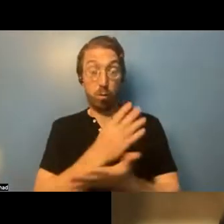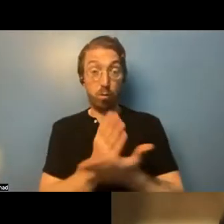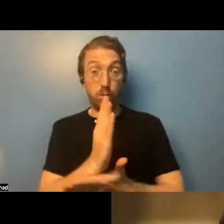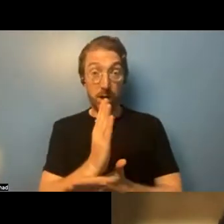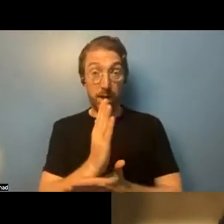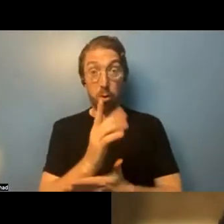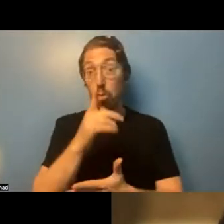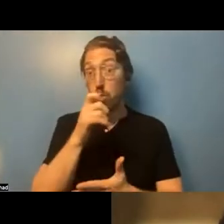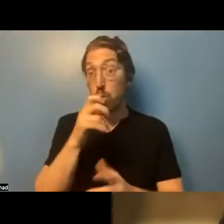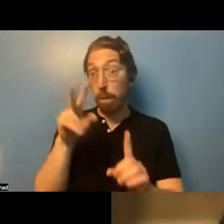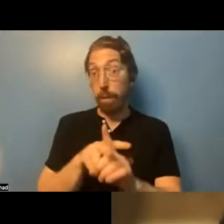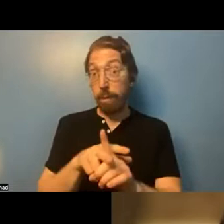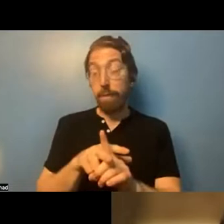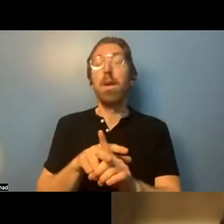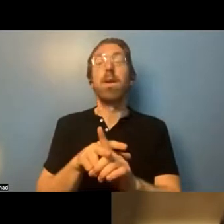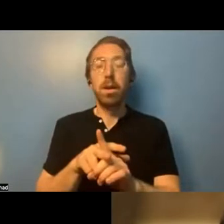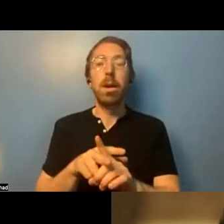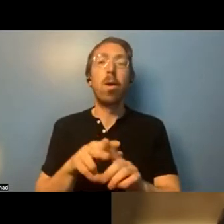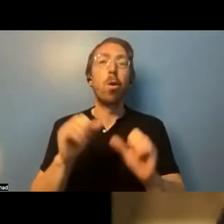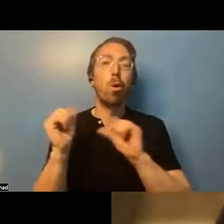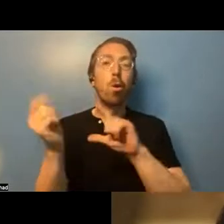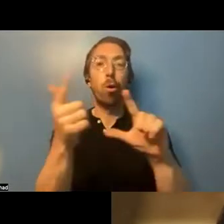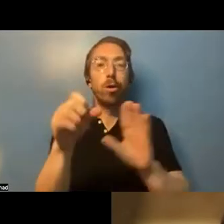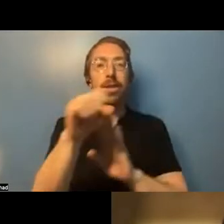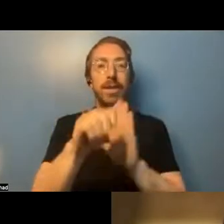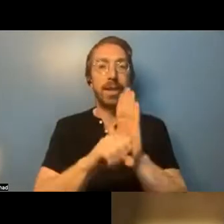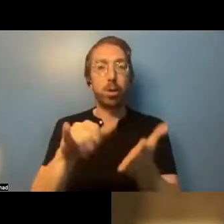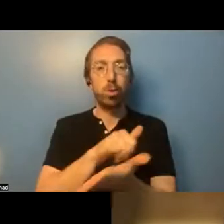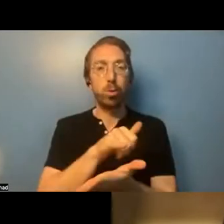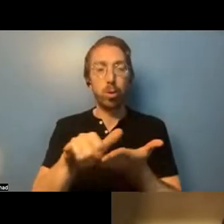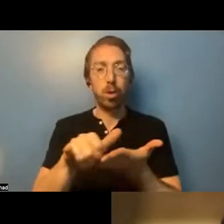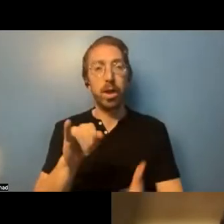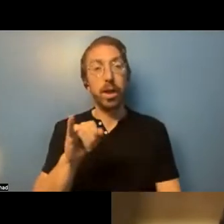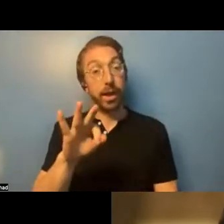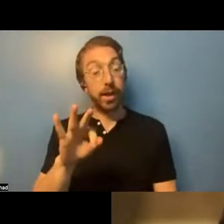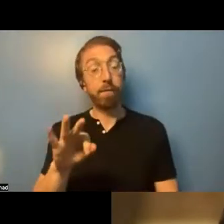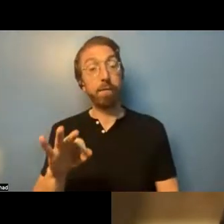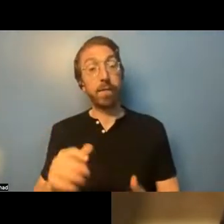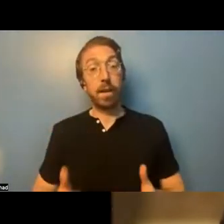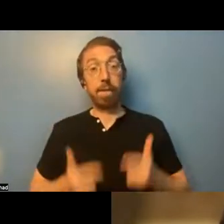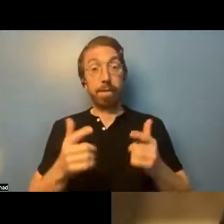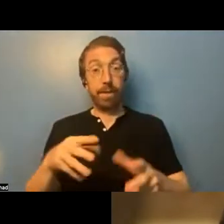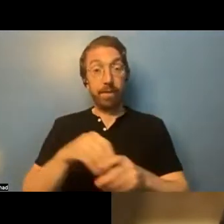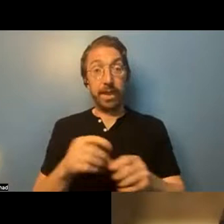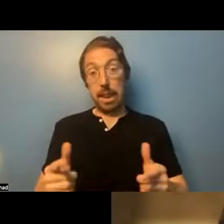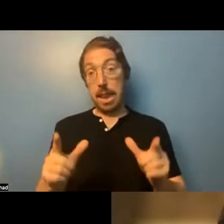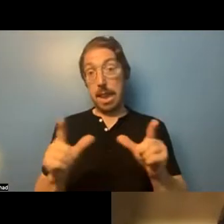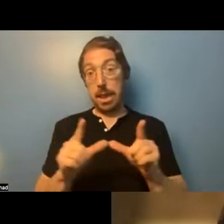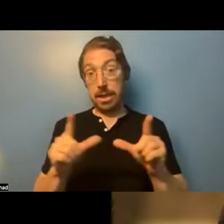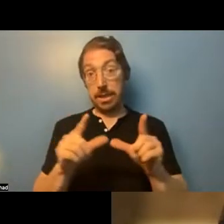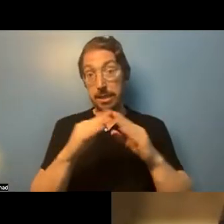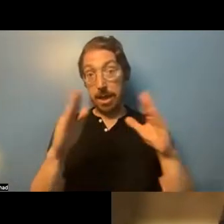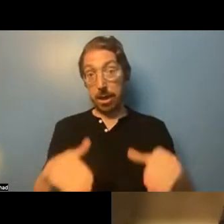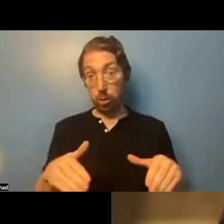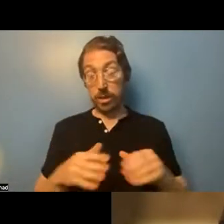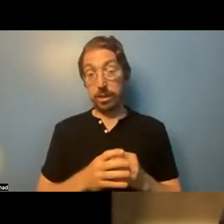you live in an OMH licensed transitional housing program, that program is required